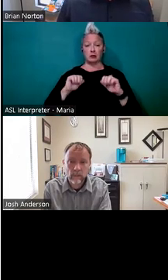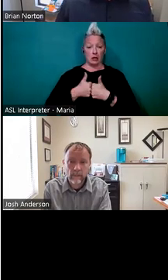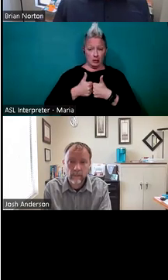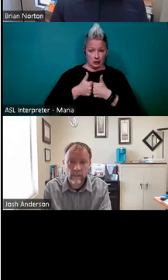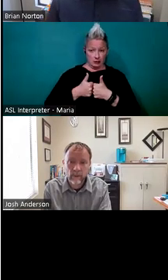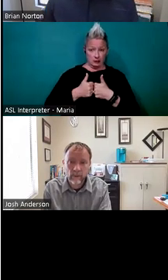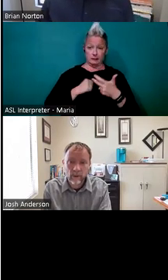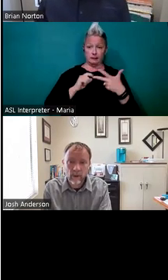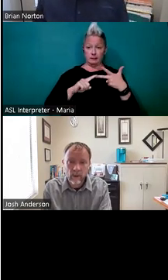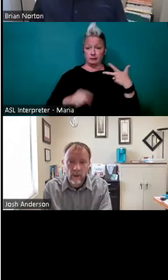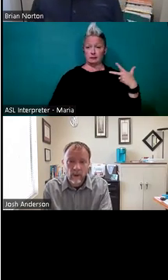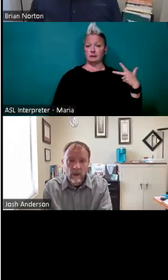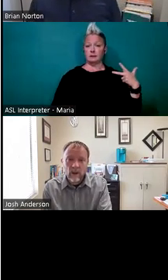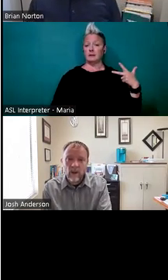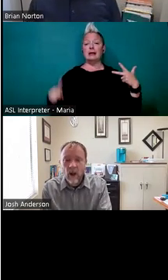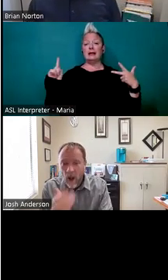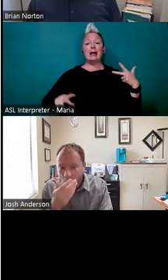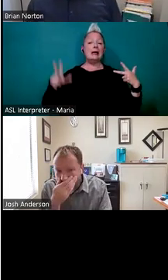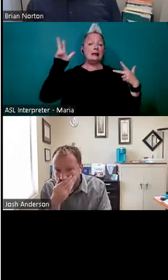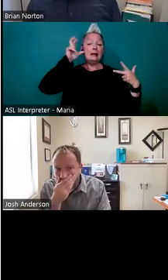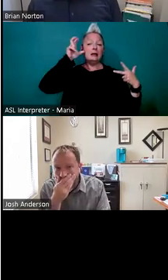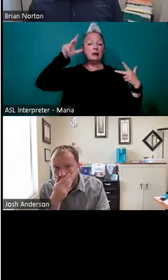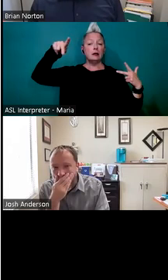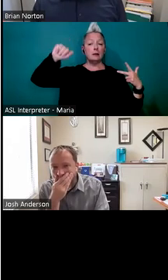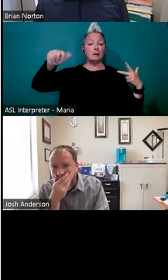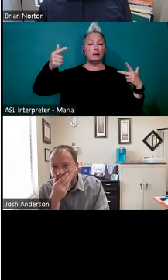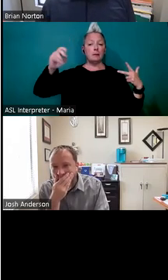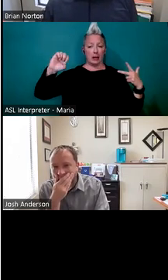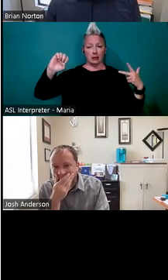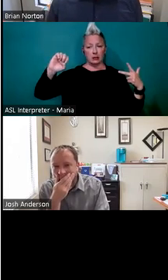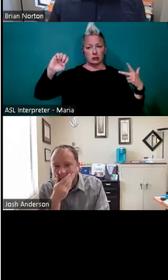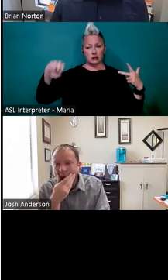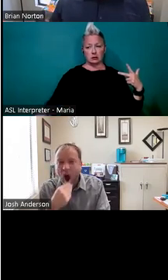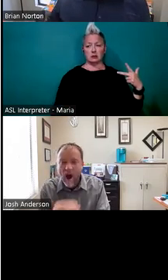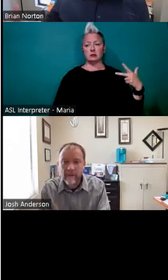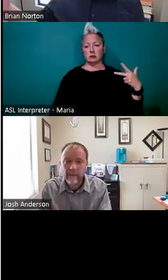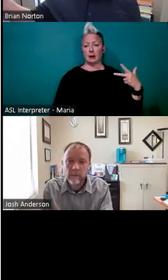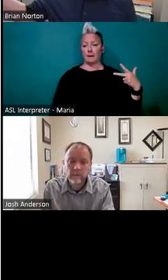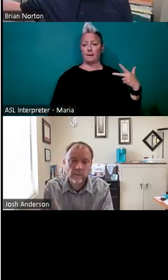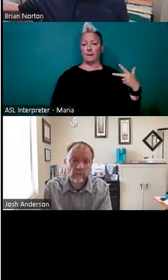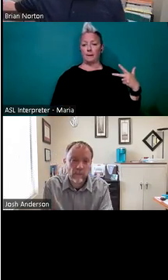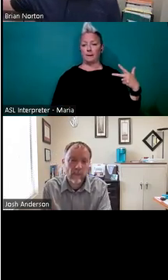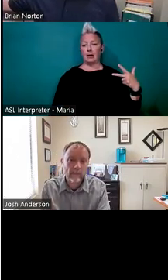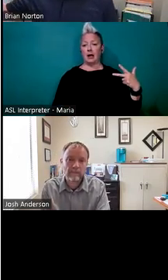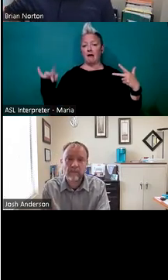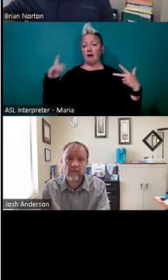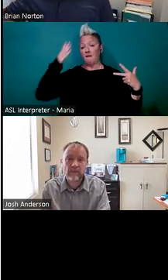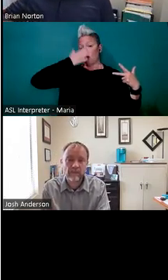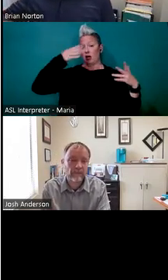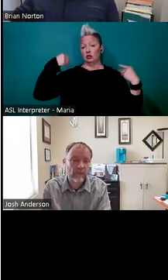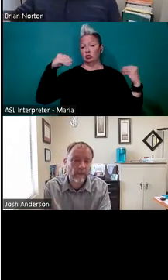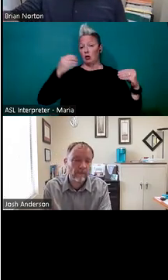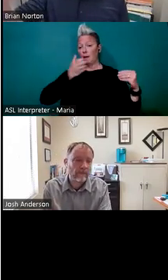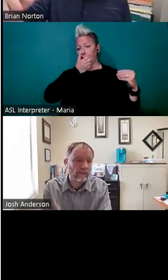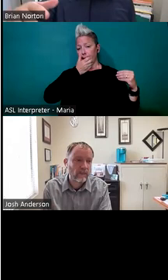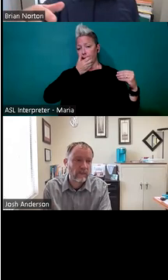and, or I'm hearing overhead pages are also difficult. So if someone's calling them from the front of the store